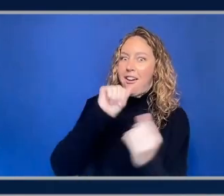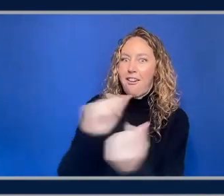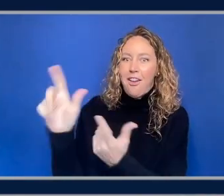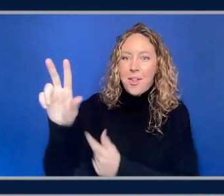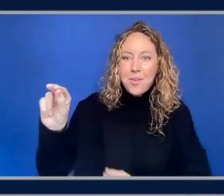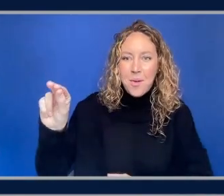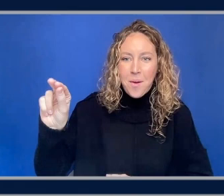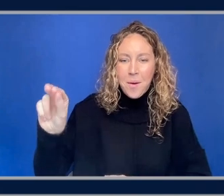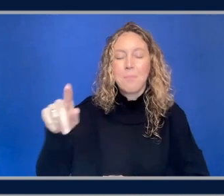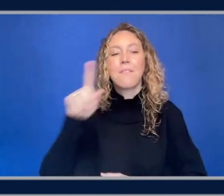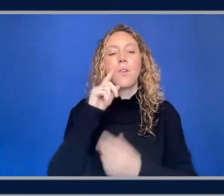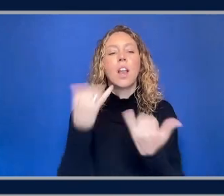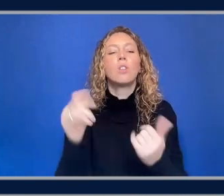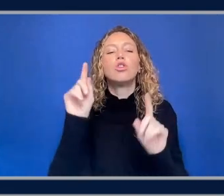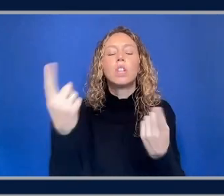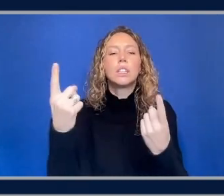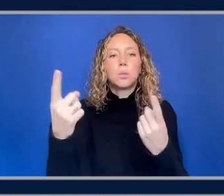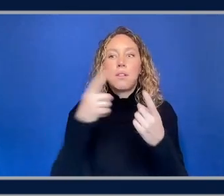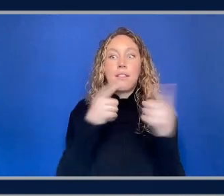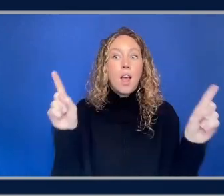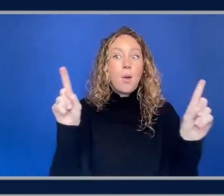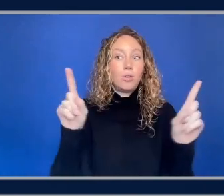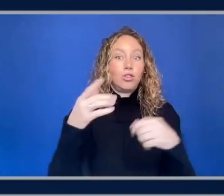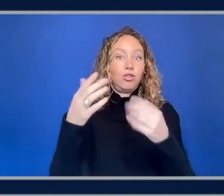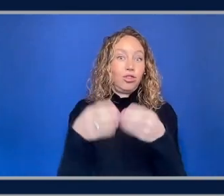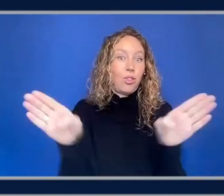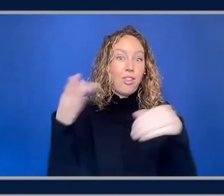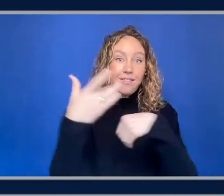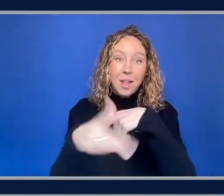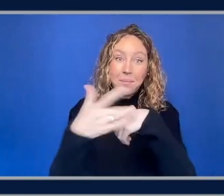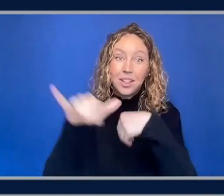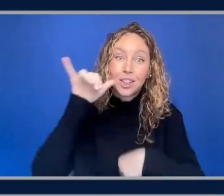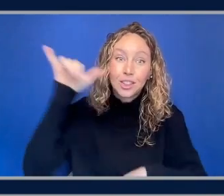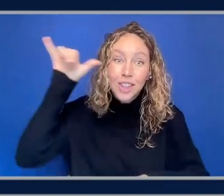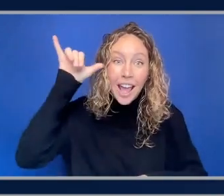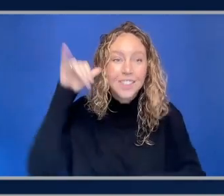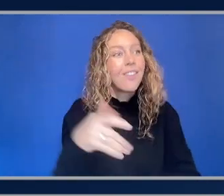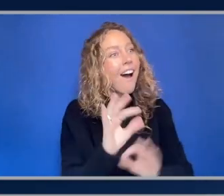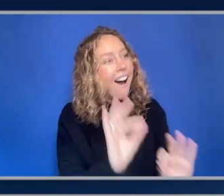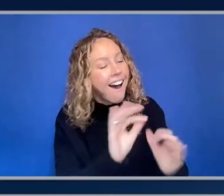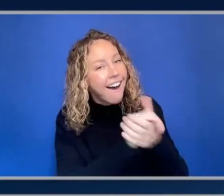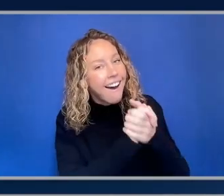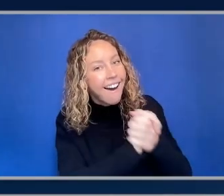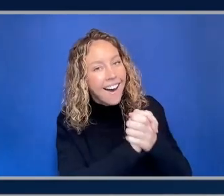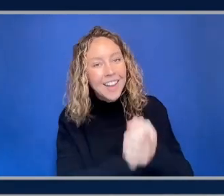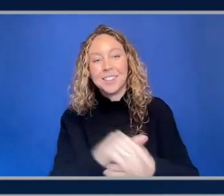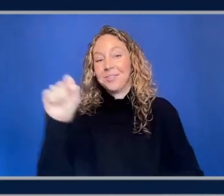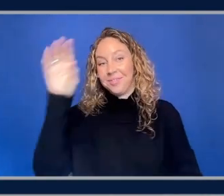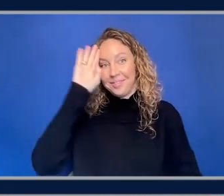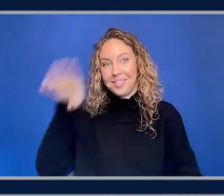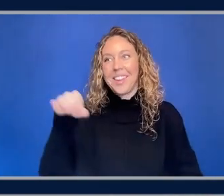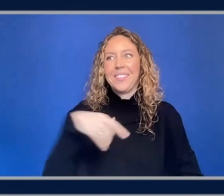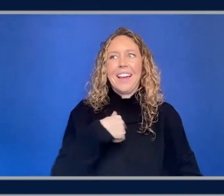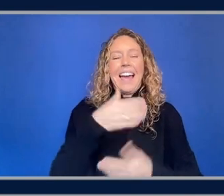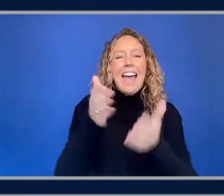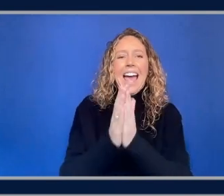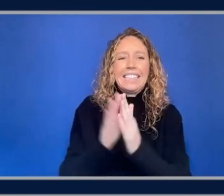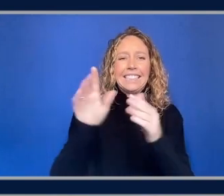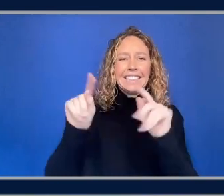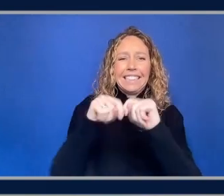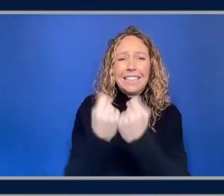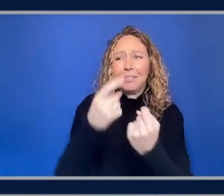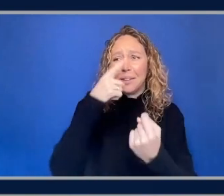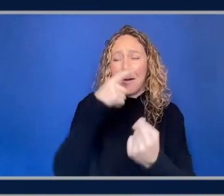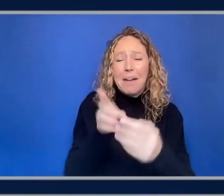just announced general availability yesterday uh congratulations yes it was it was terrible asking the team to work on a sunday but it was worth it